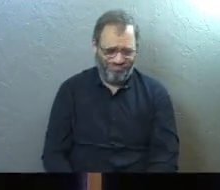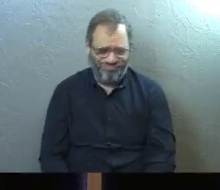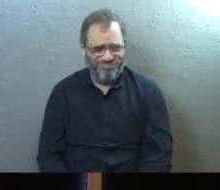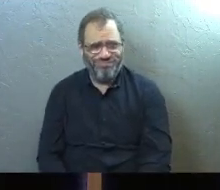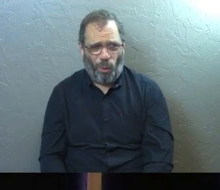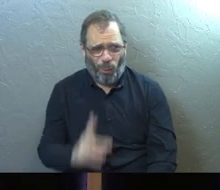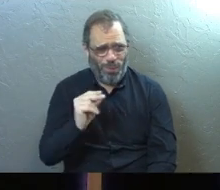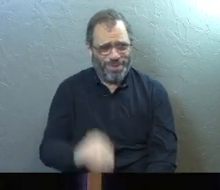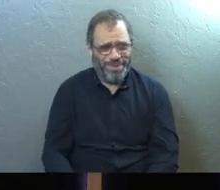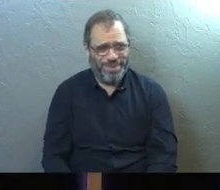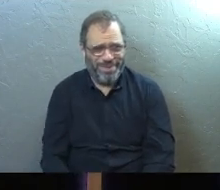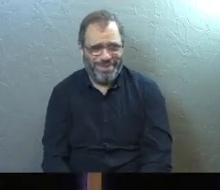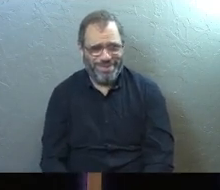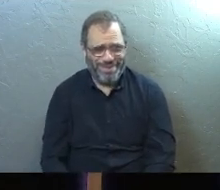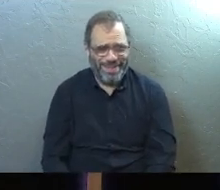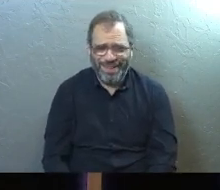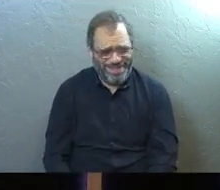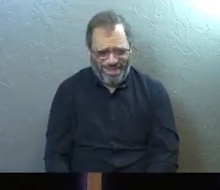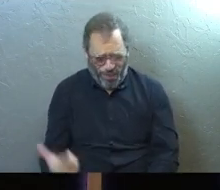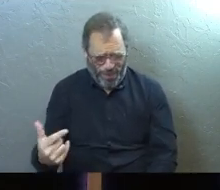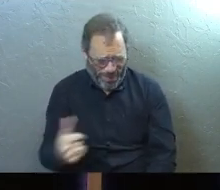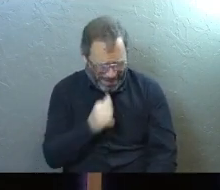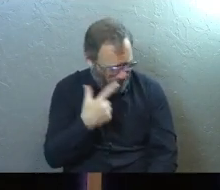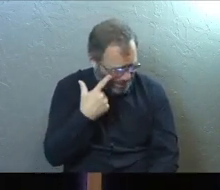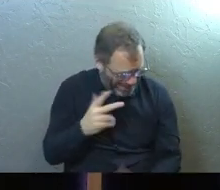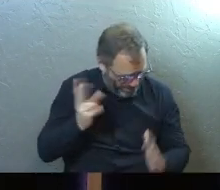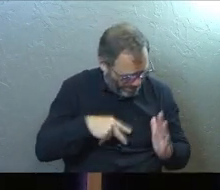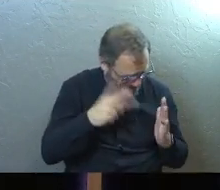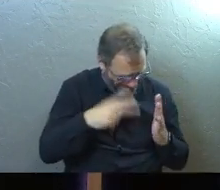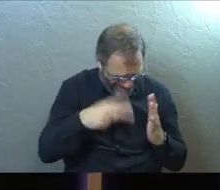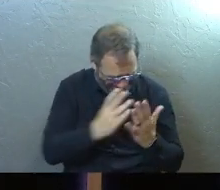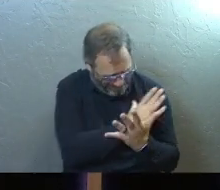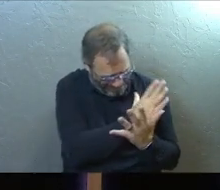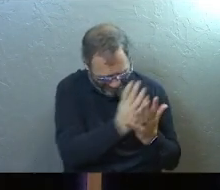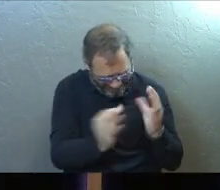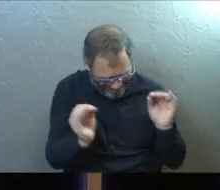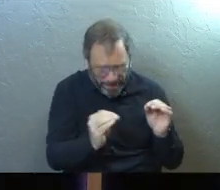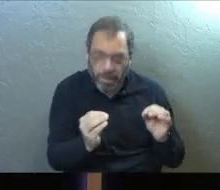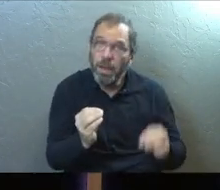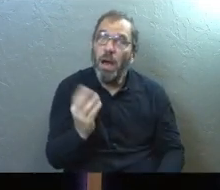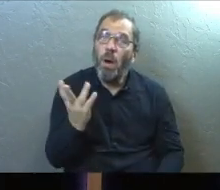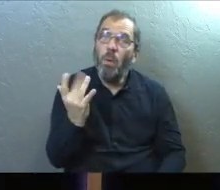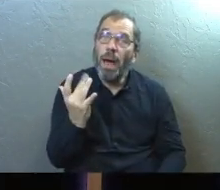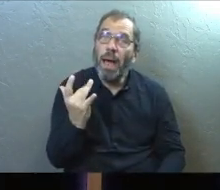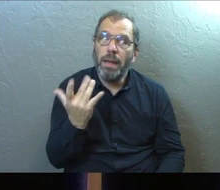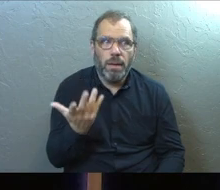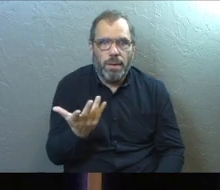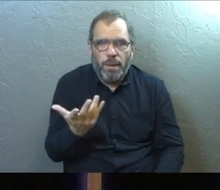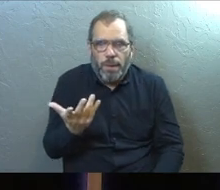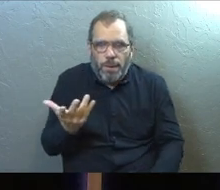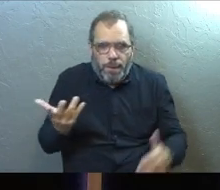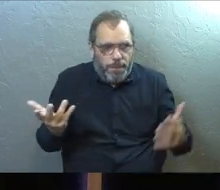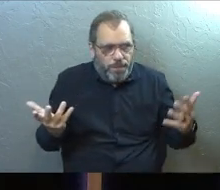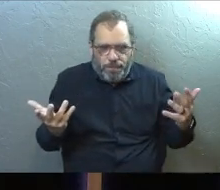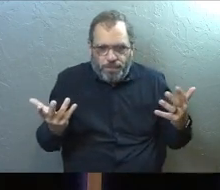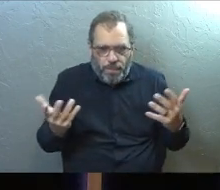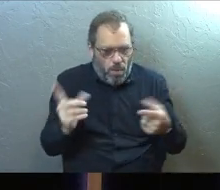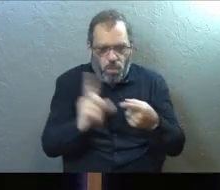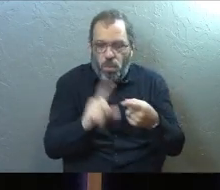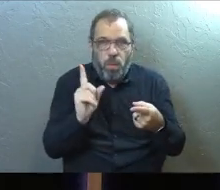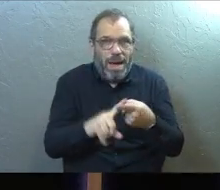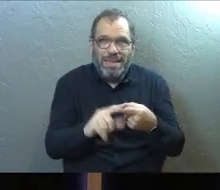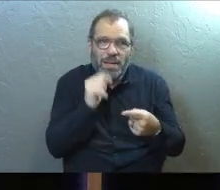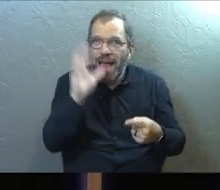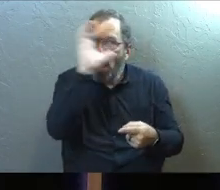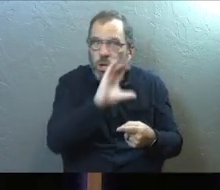told you, no, I would have told you, no, I don't see it anywhere. And the reason was, is because, um, number one,